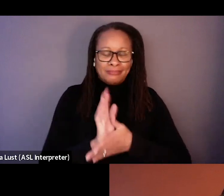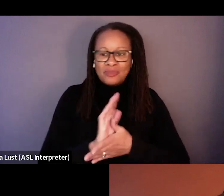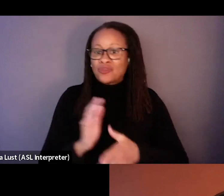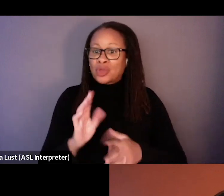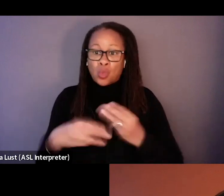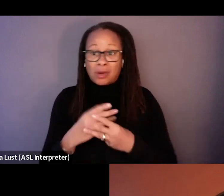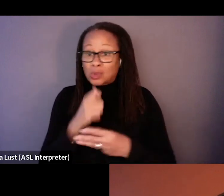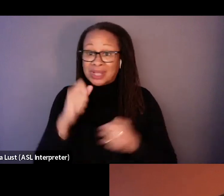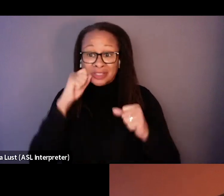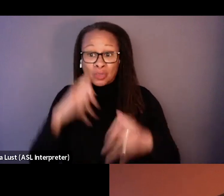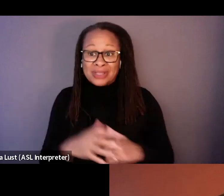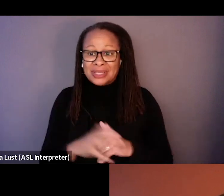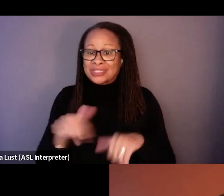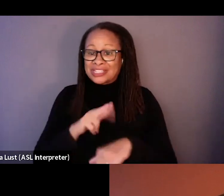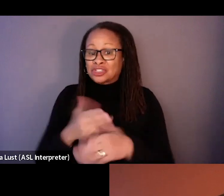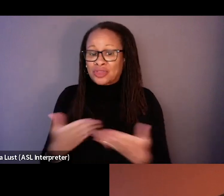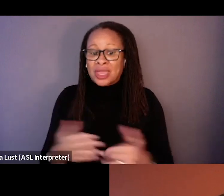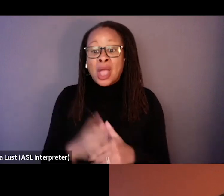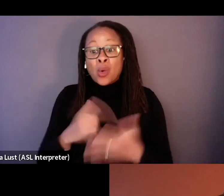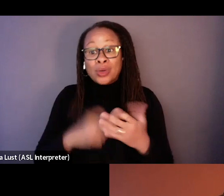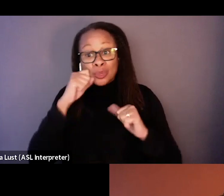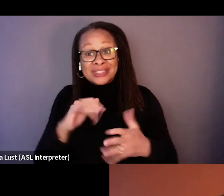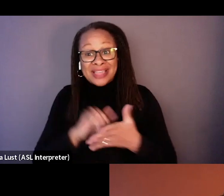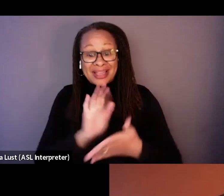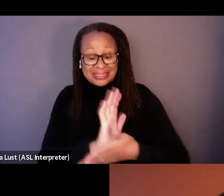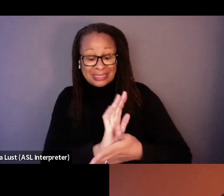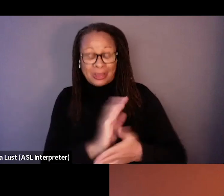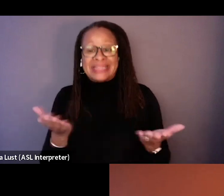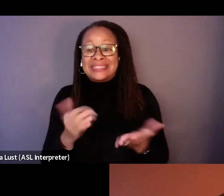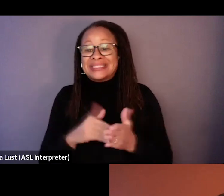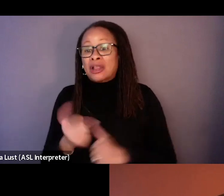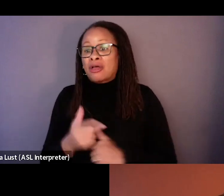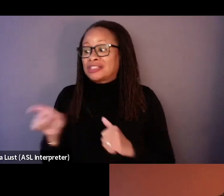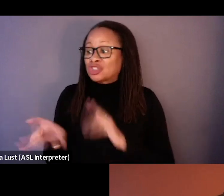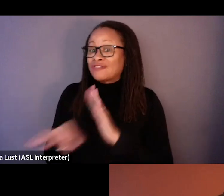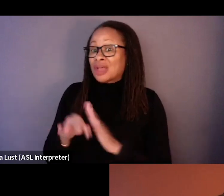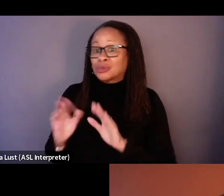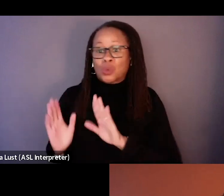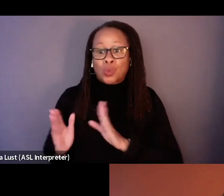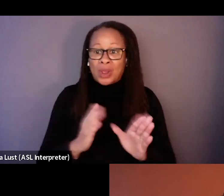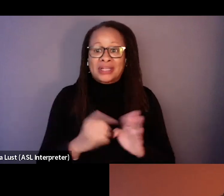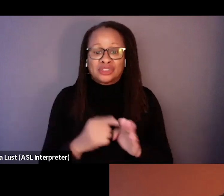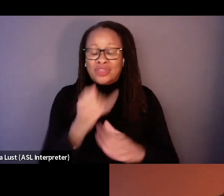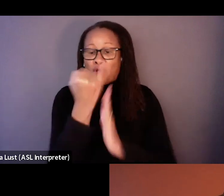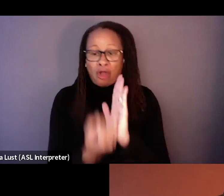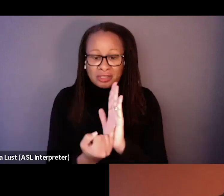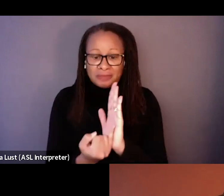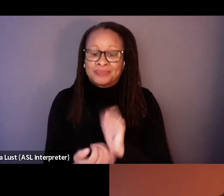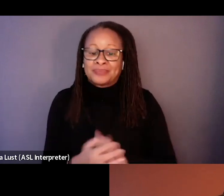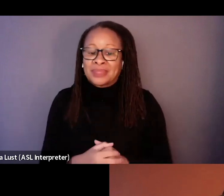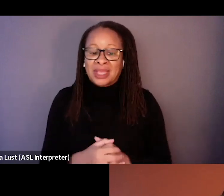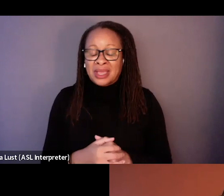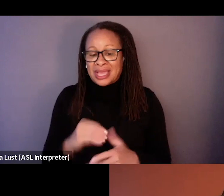was surprising is that cinema exists at all, and that she found her way to, to this, uh, to this art in that